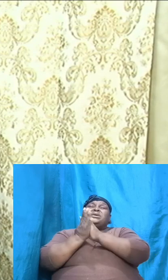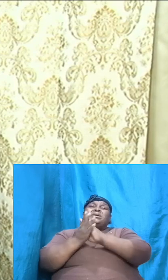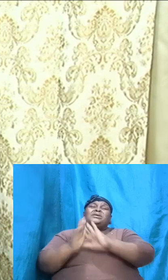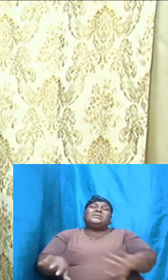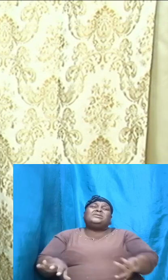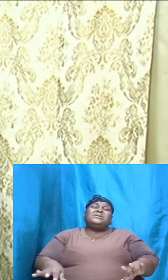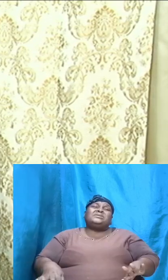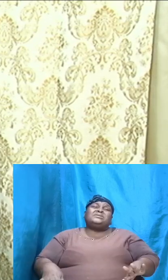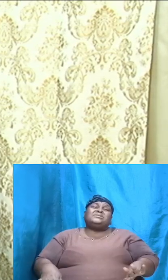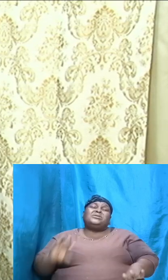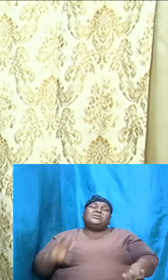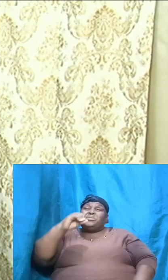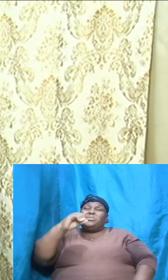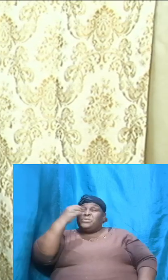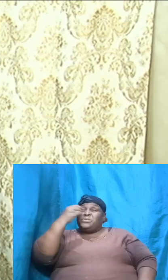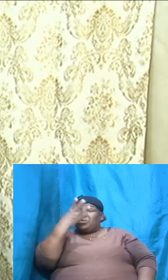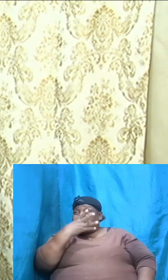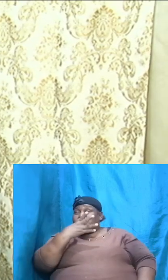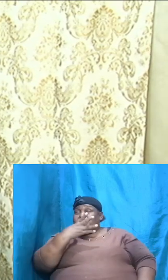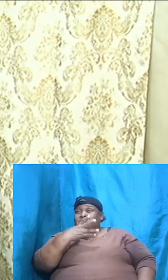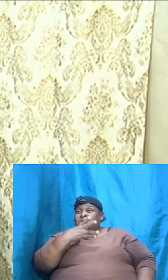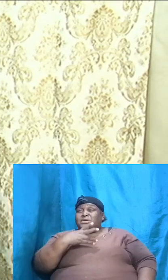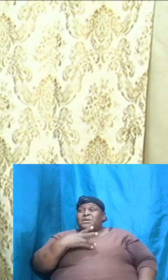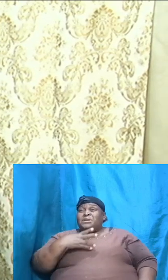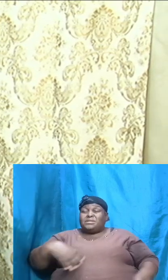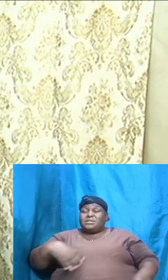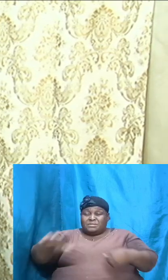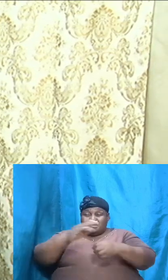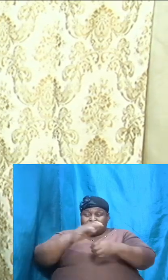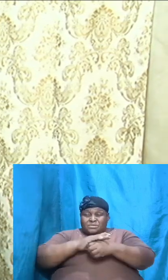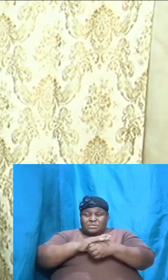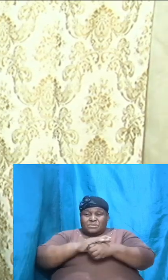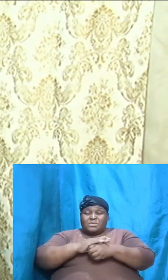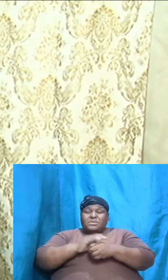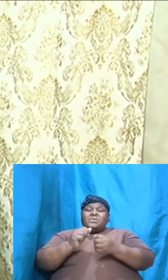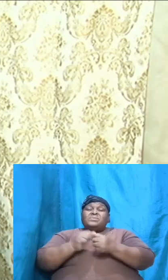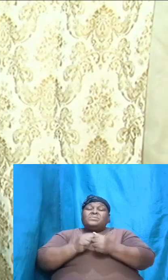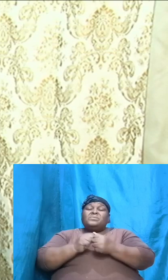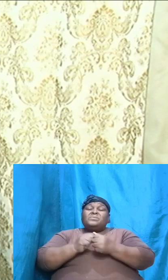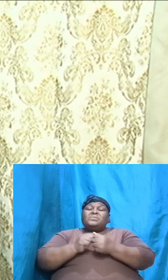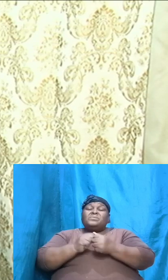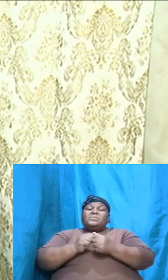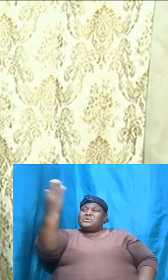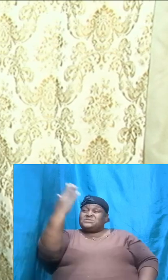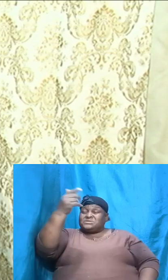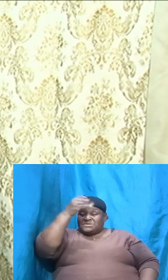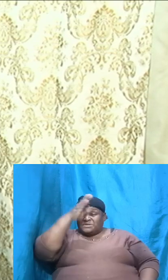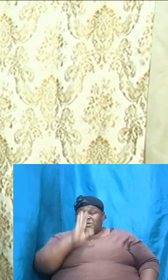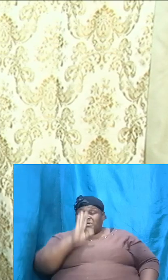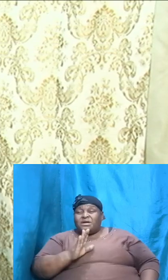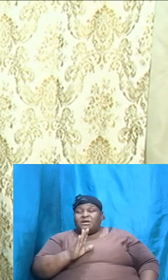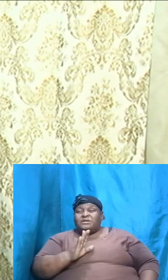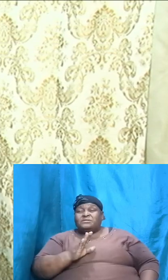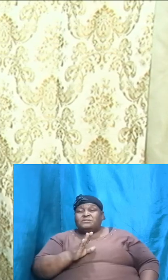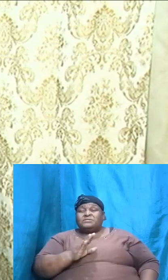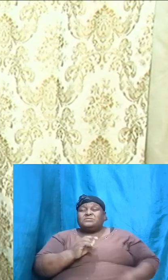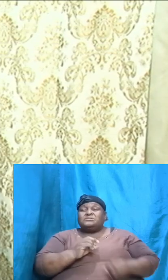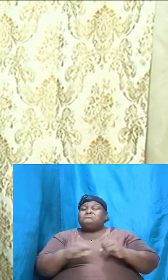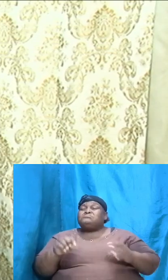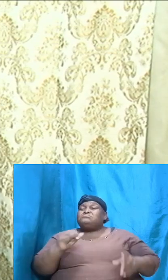was crowned with the presence of Almighty God. It could not get any better.